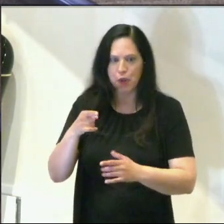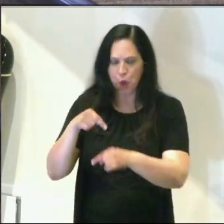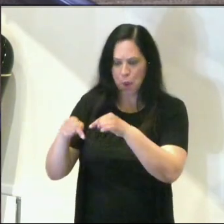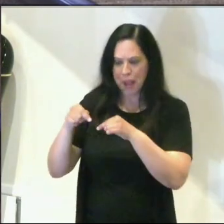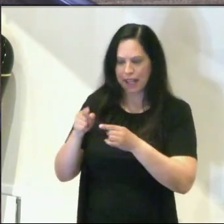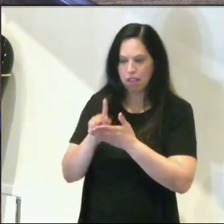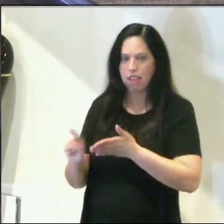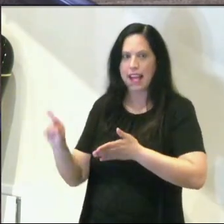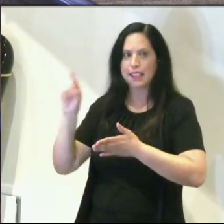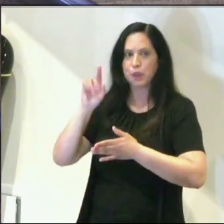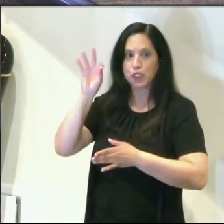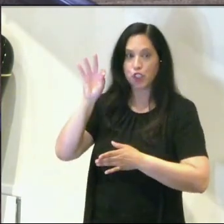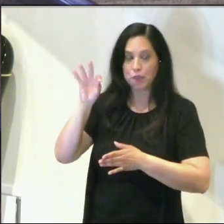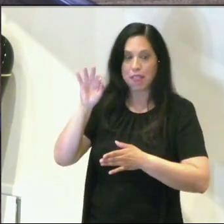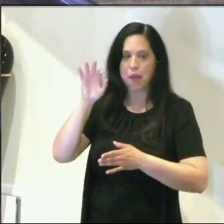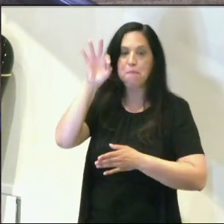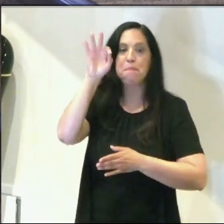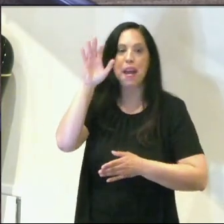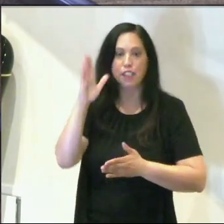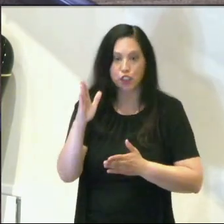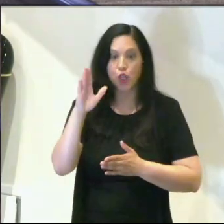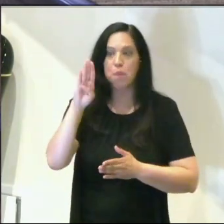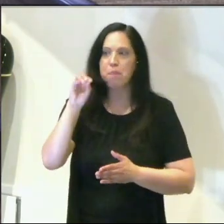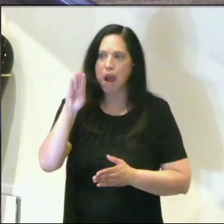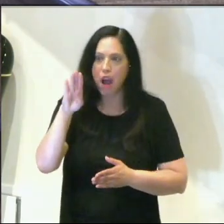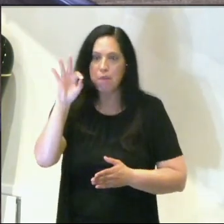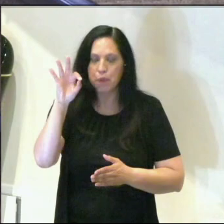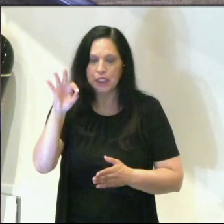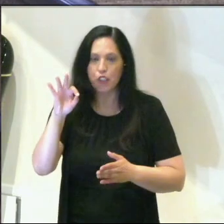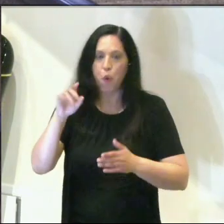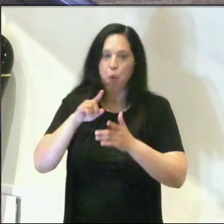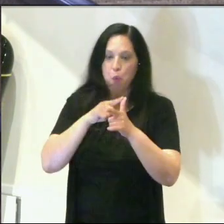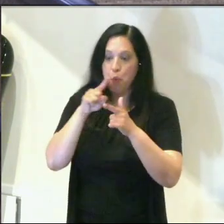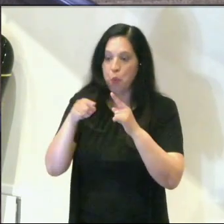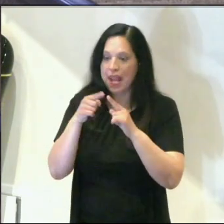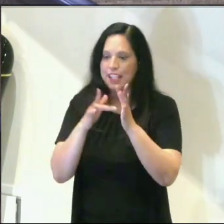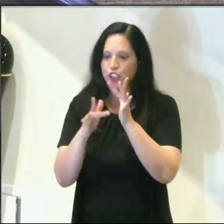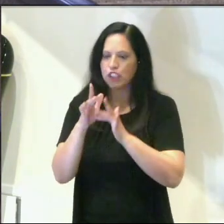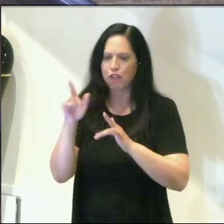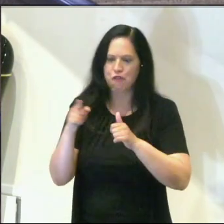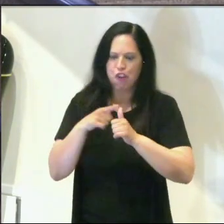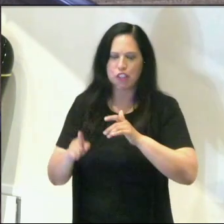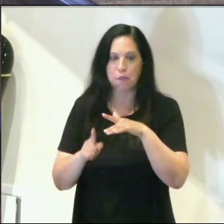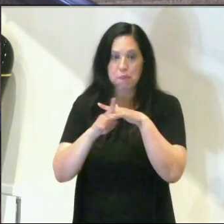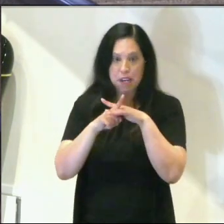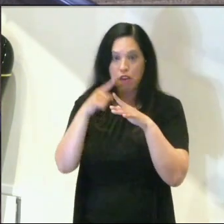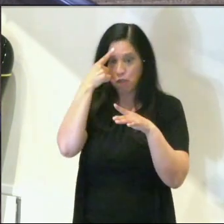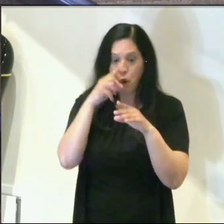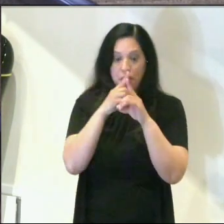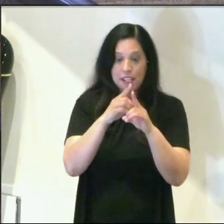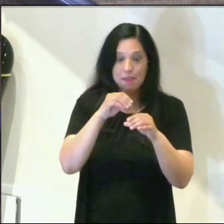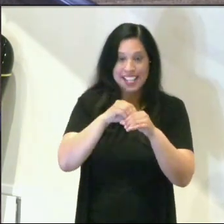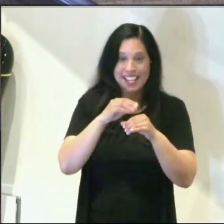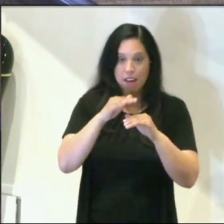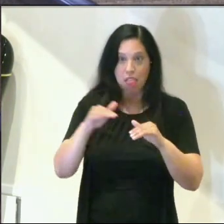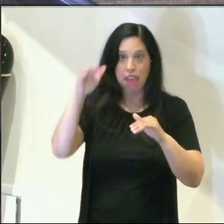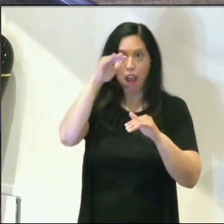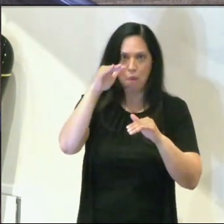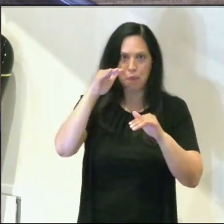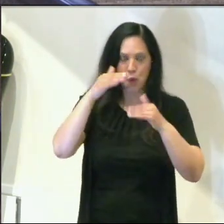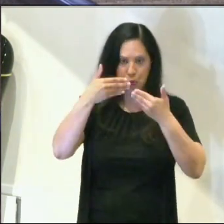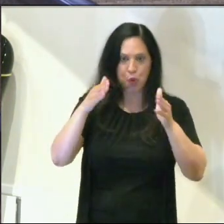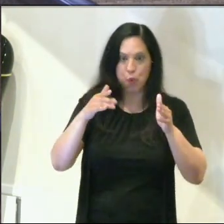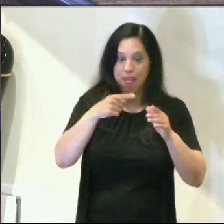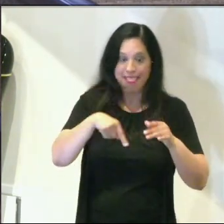sermon that Pastor Bob preached about, when Jesus first appears to those disciples in the upper room. Remember, they're scared. They're not